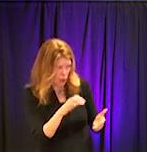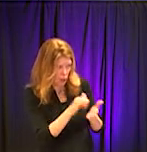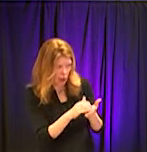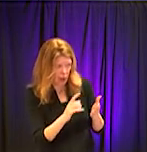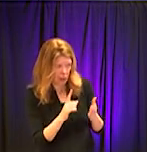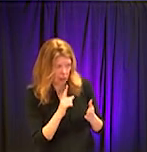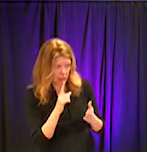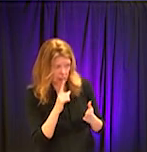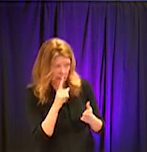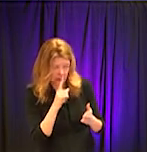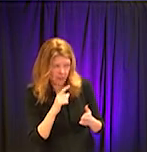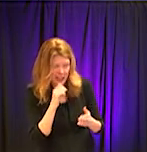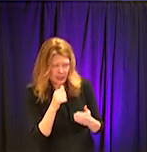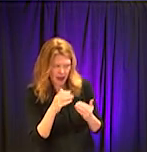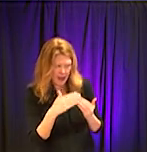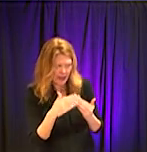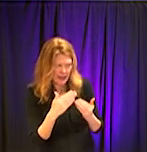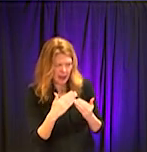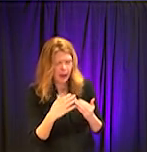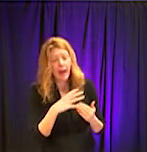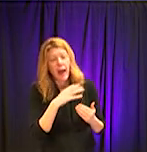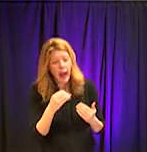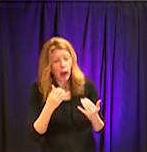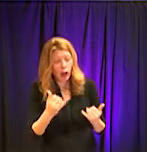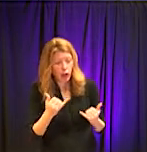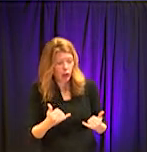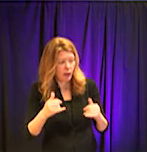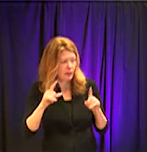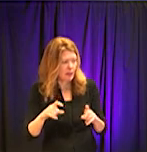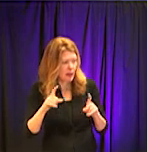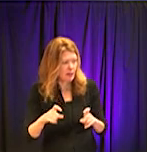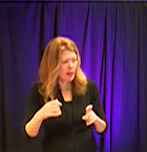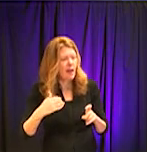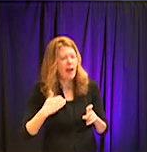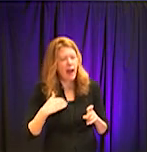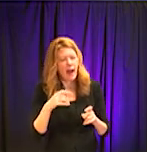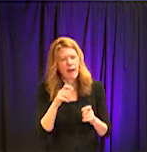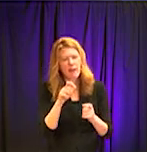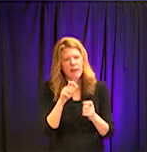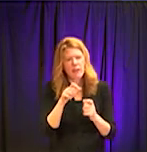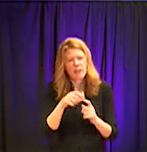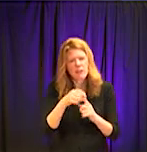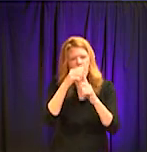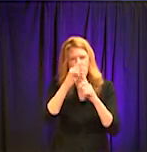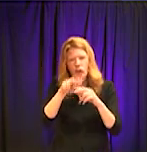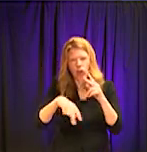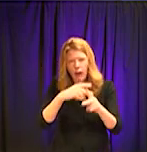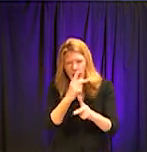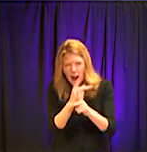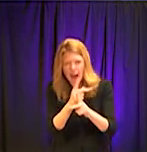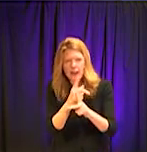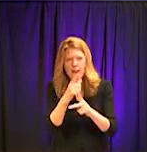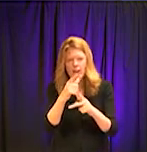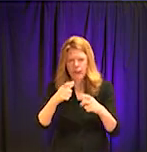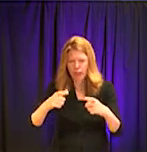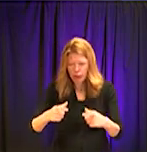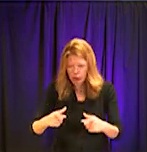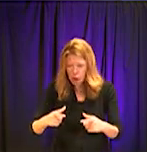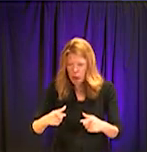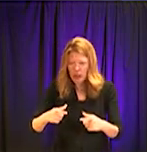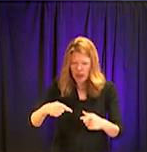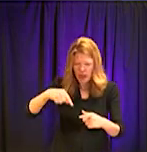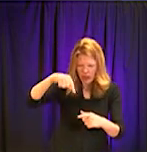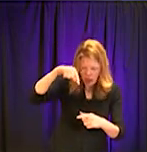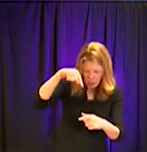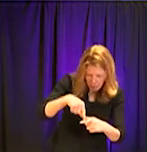Um, the, the current tests that we do are in a special medium. Um, that goes directly, the, lab has